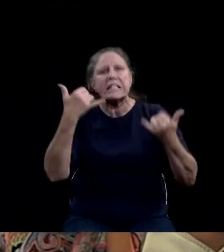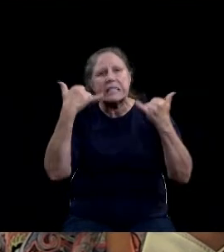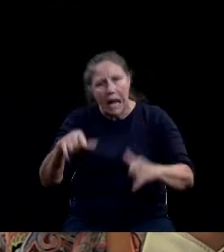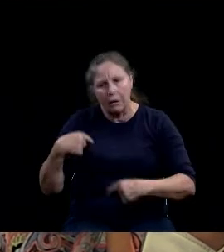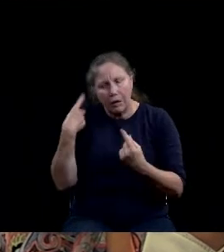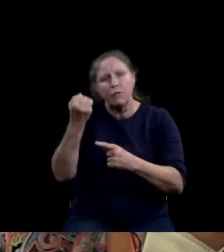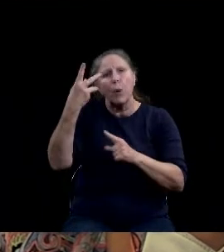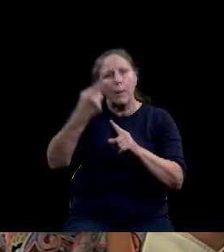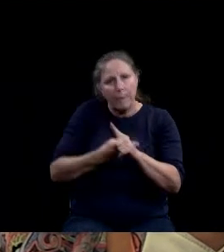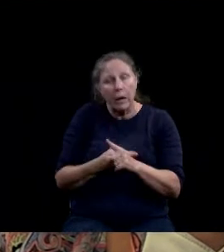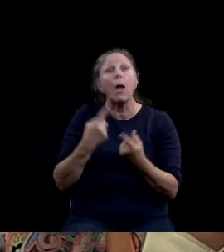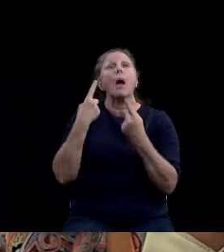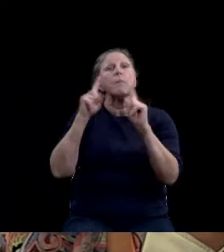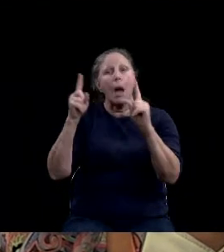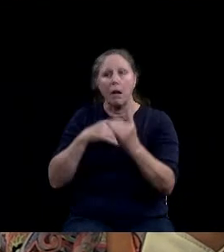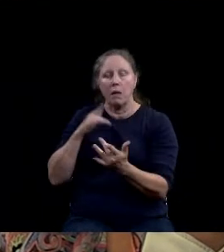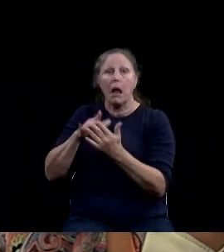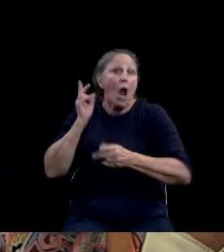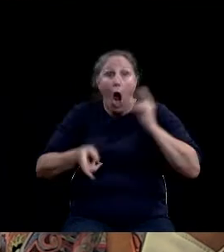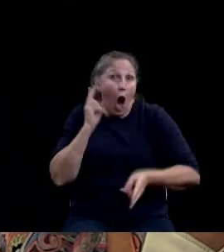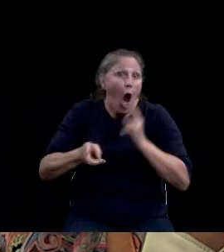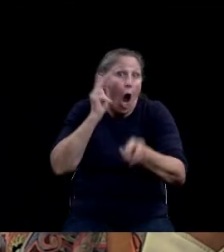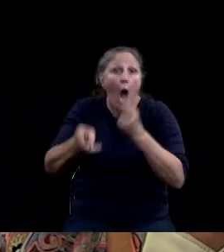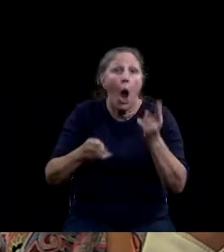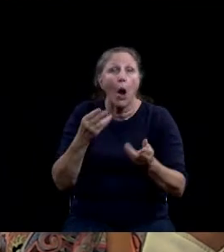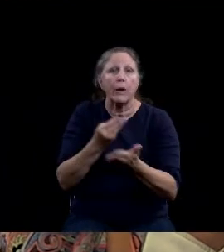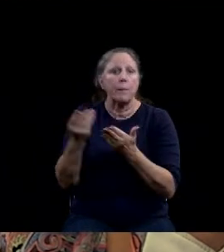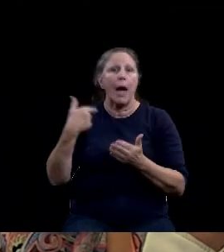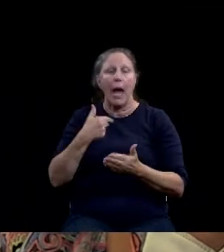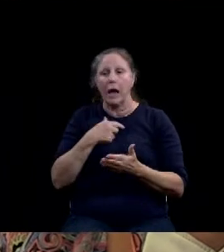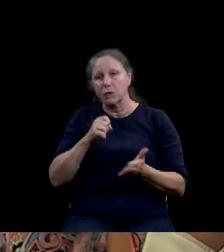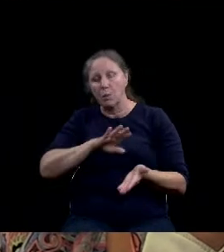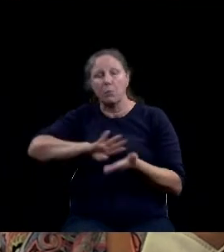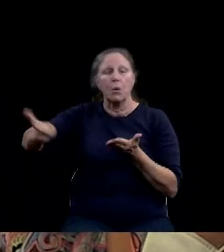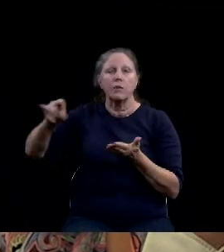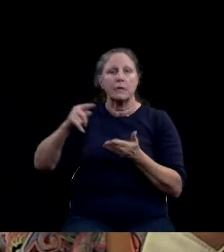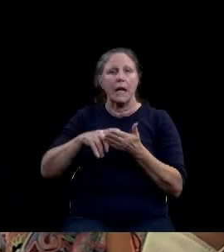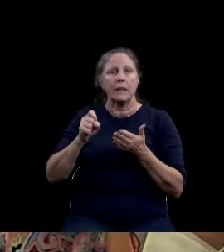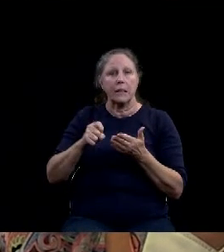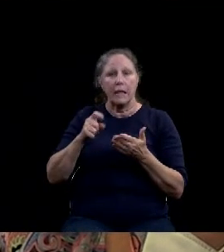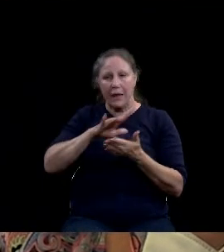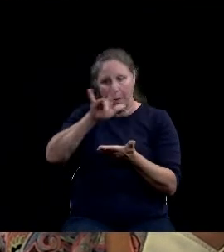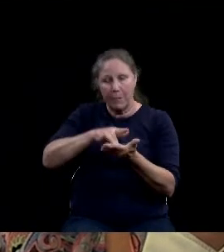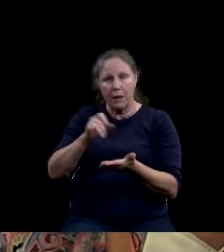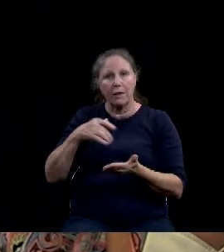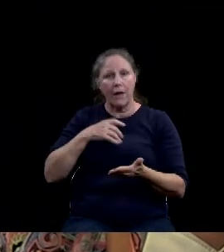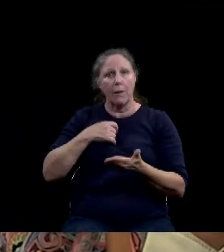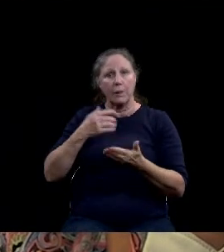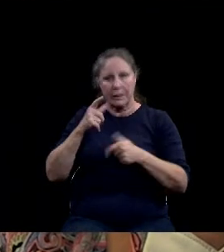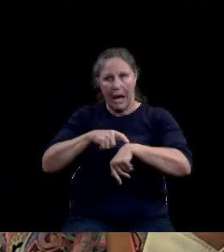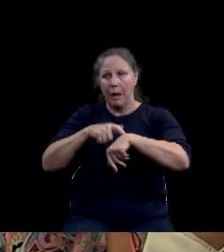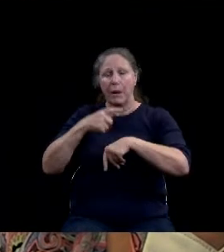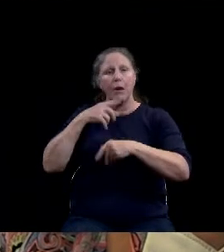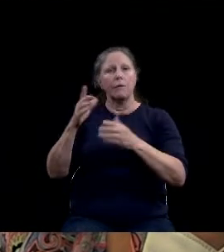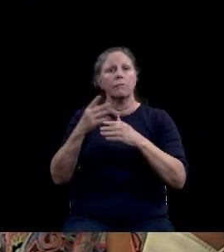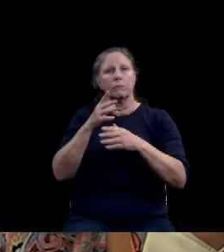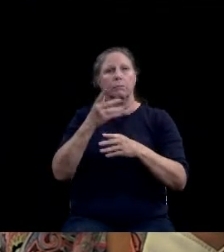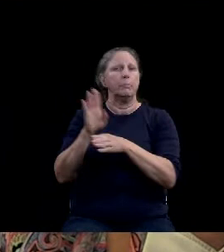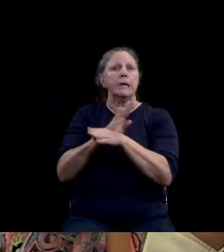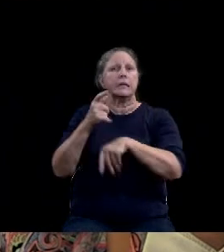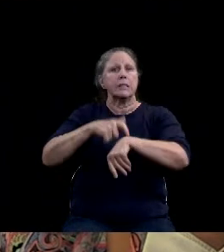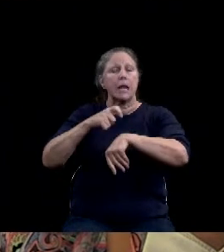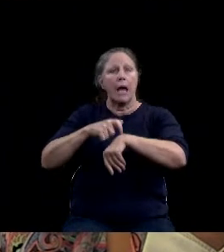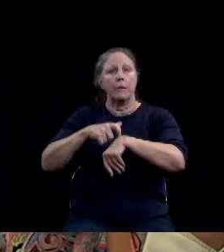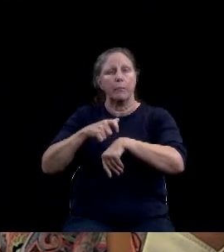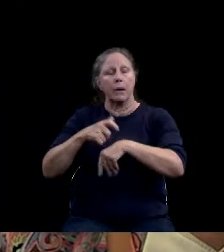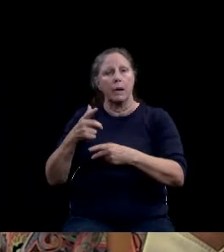buy us or get us out of the way smack dab in the middle of our breeding season and the upcoming hunting season. If the city had opened to community was